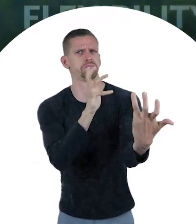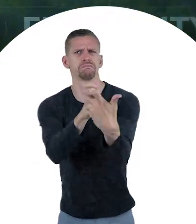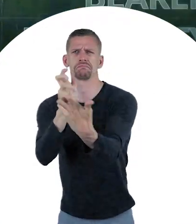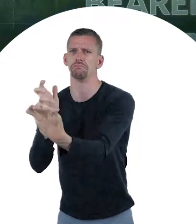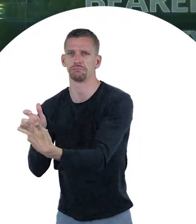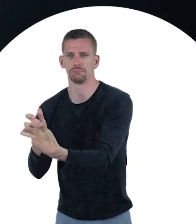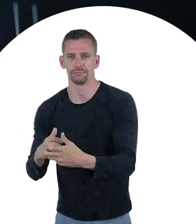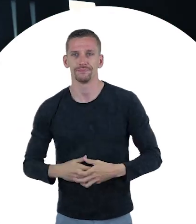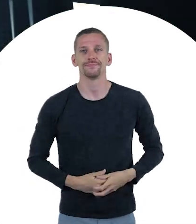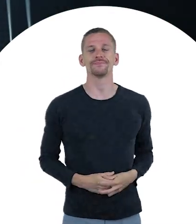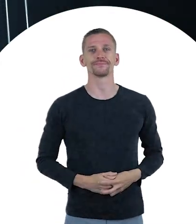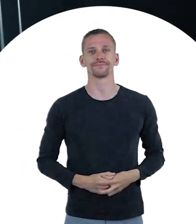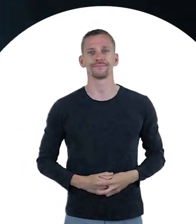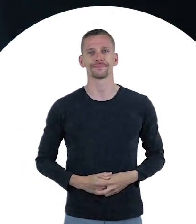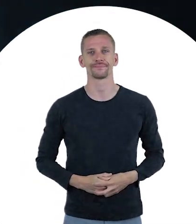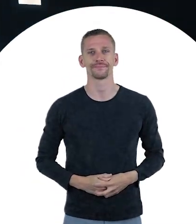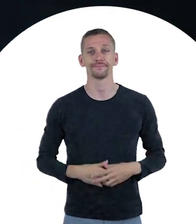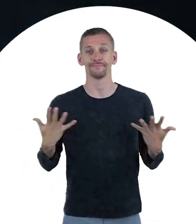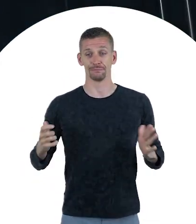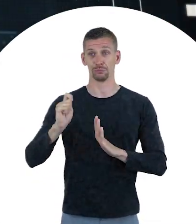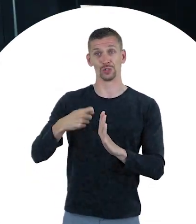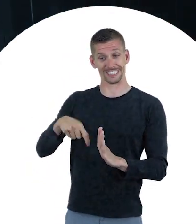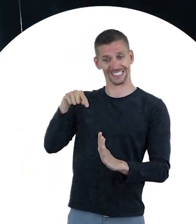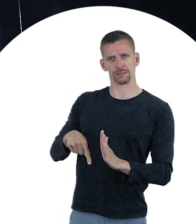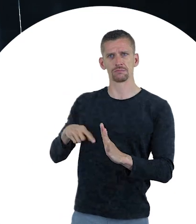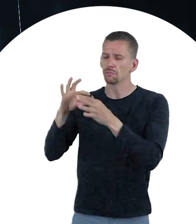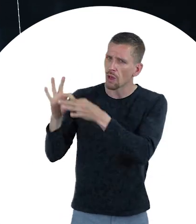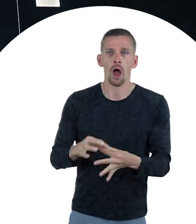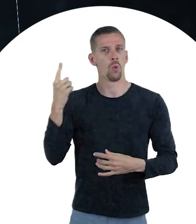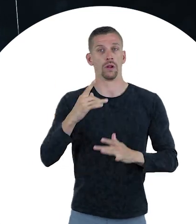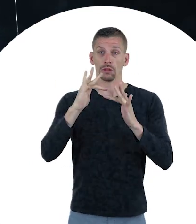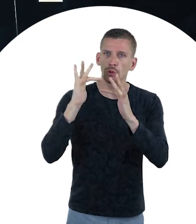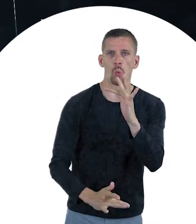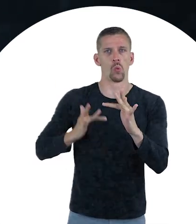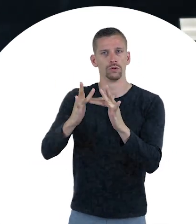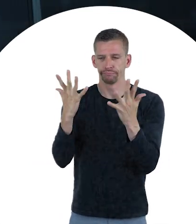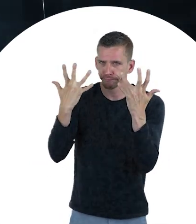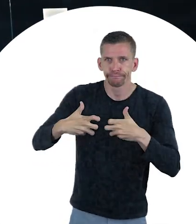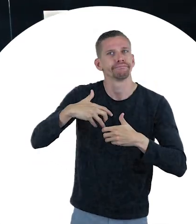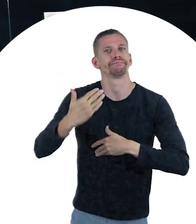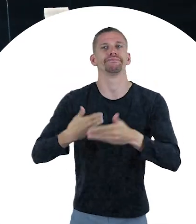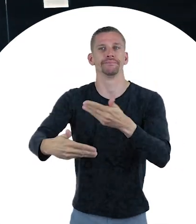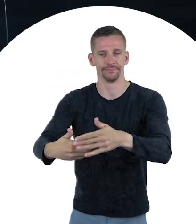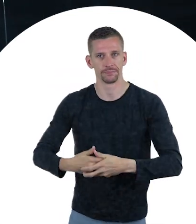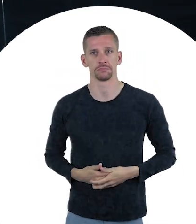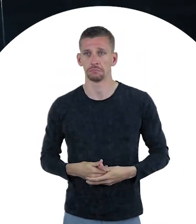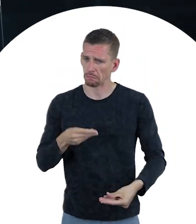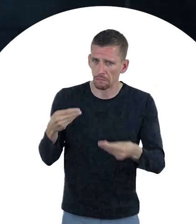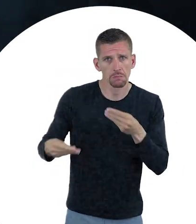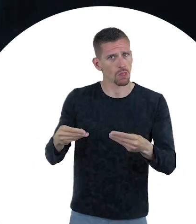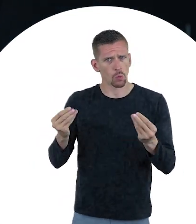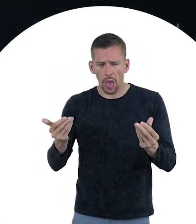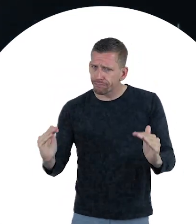investment. Of course, FRMCS is built on the IP protocol, ensuring optimal